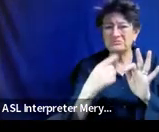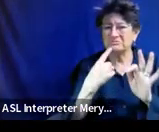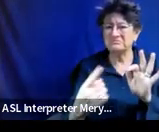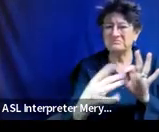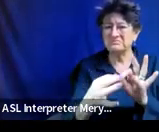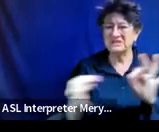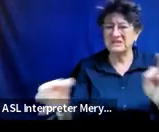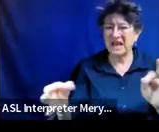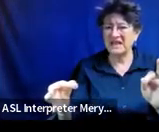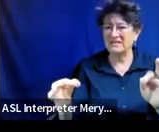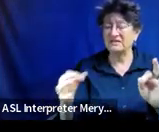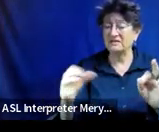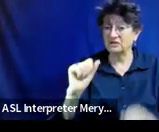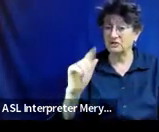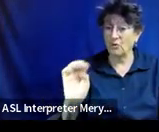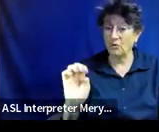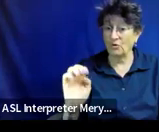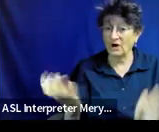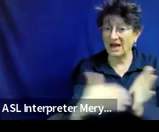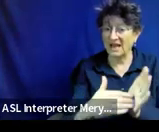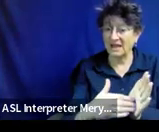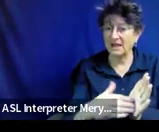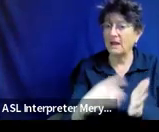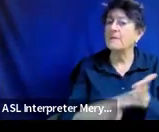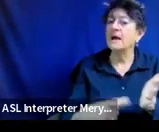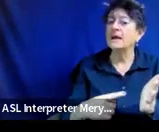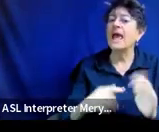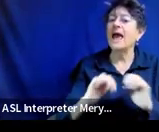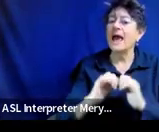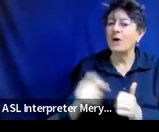and what does the strength look like in the classroom